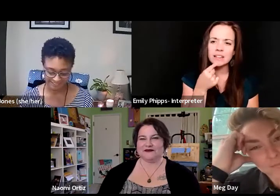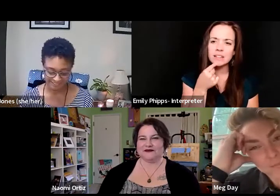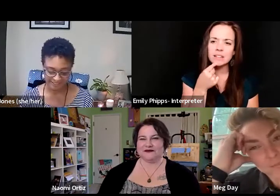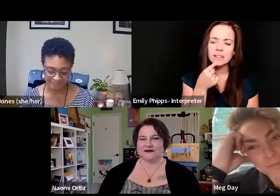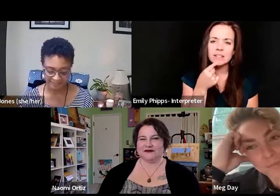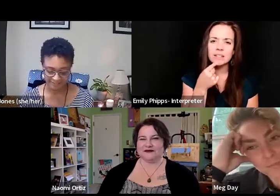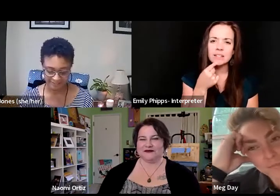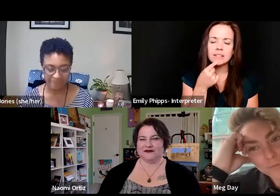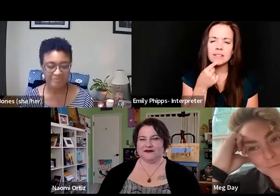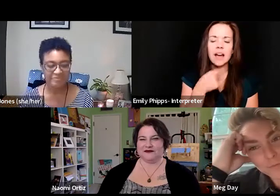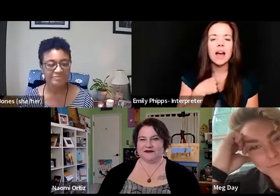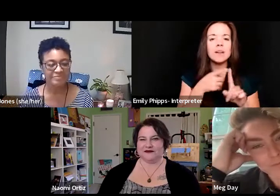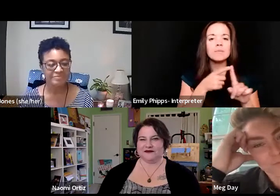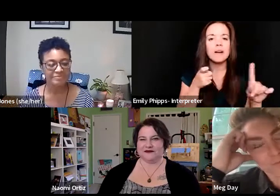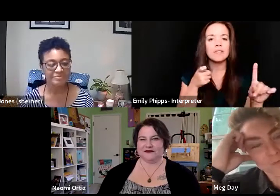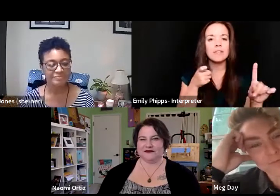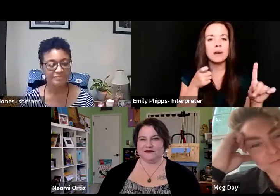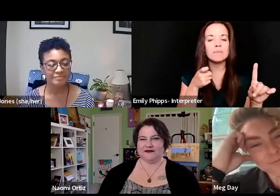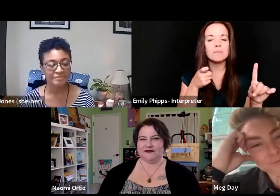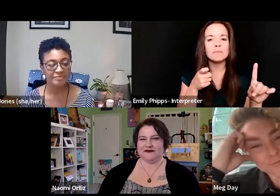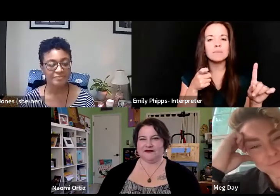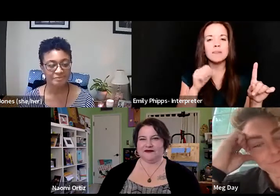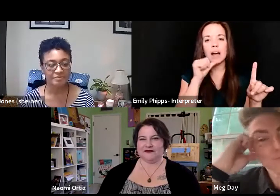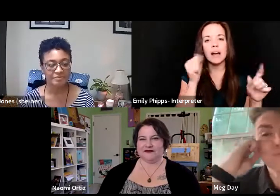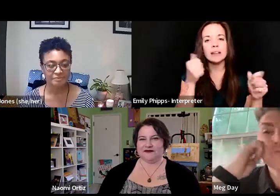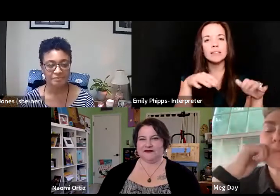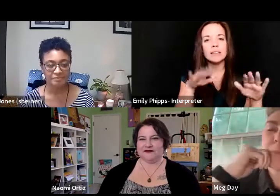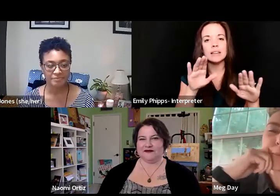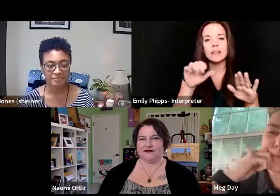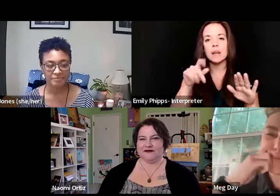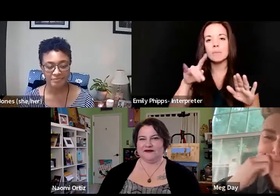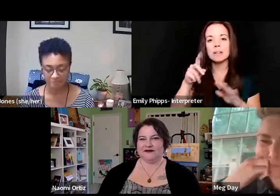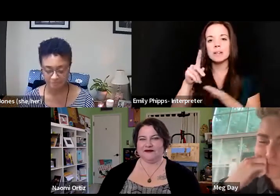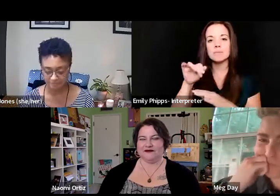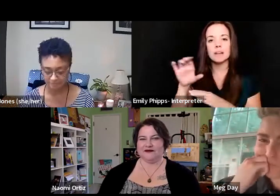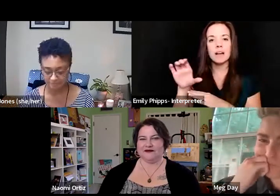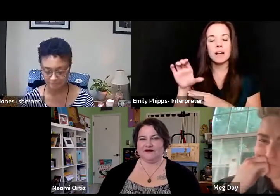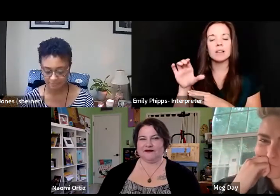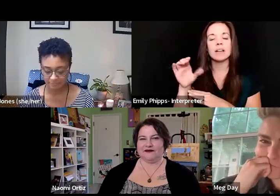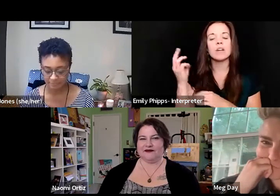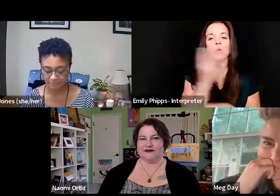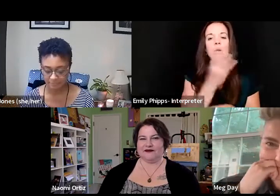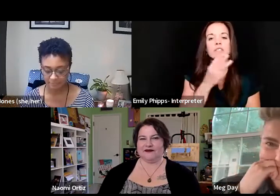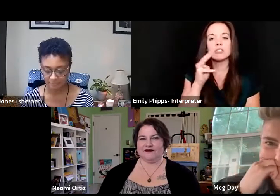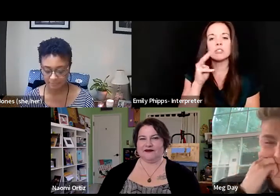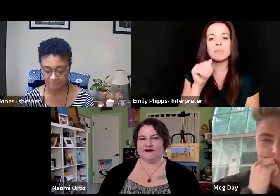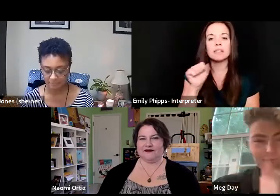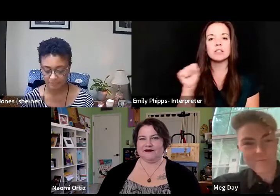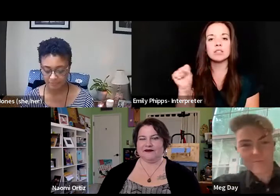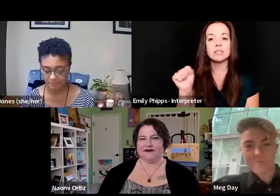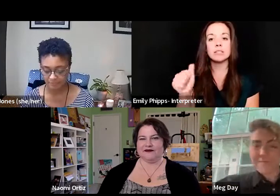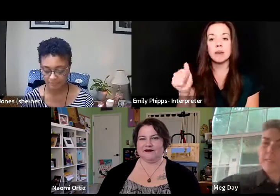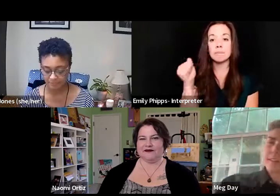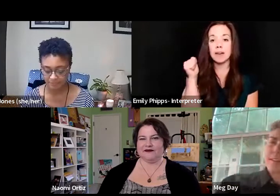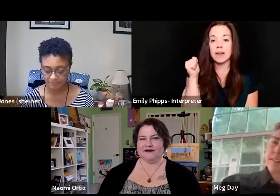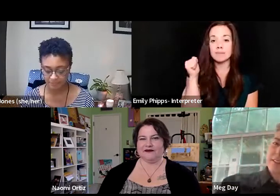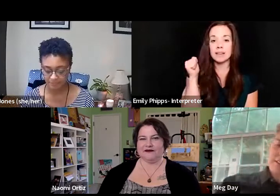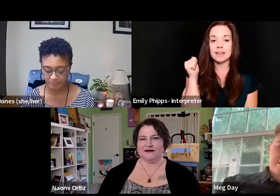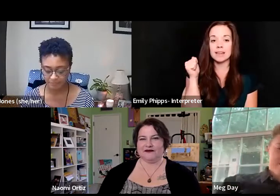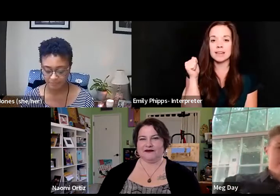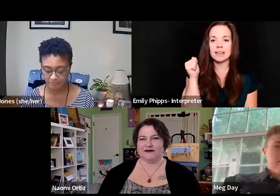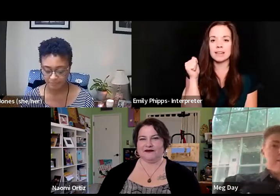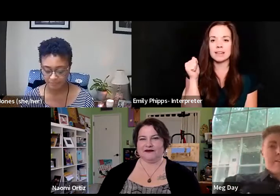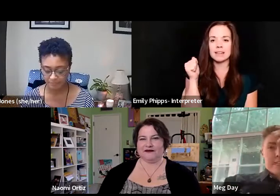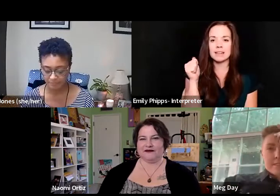it's coming to you from unceded Pecumtuck territory in Western Massachusetts, and behind me is this very